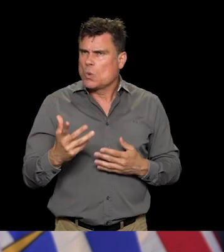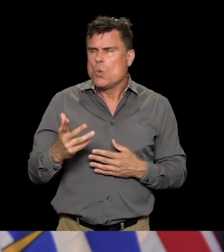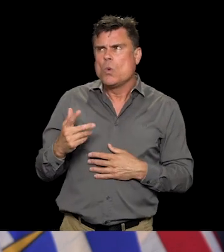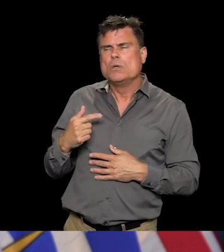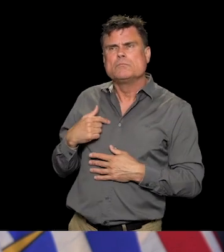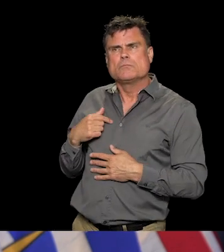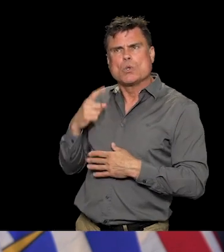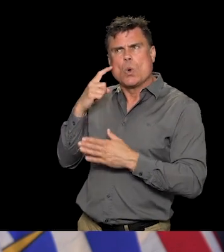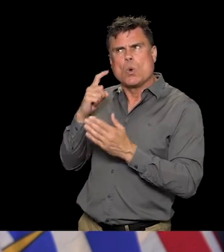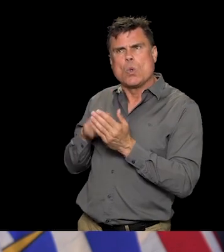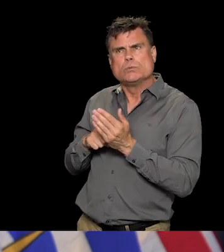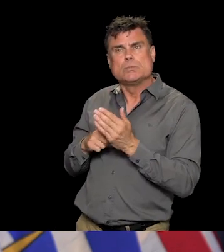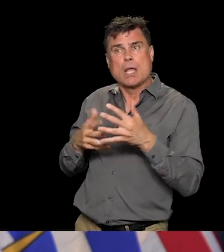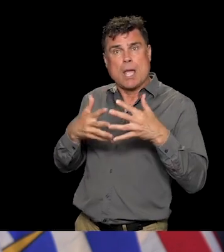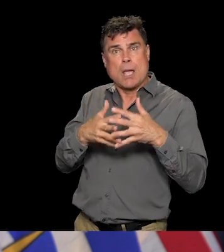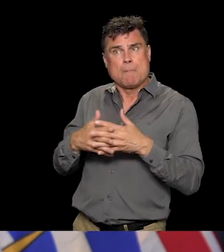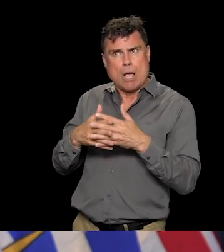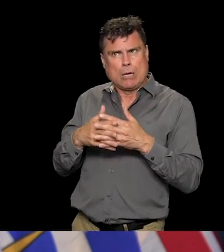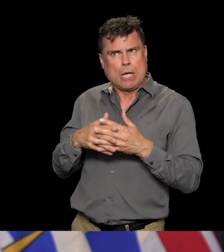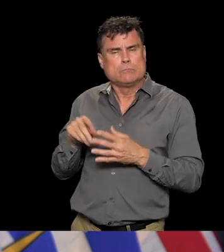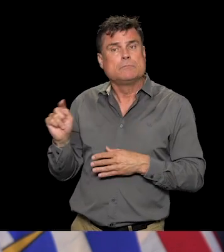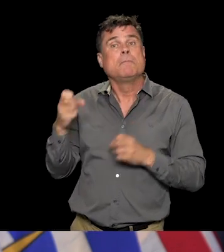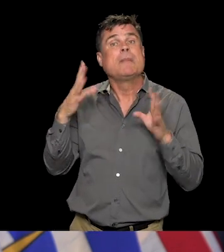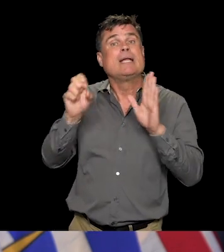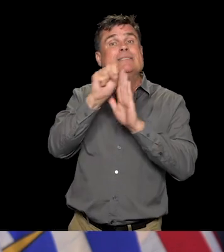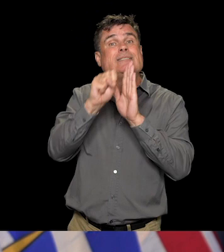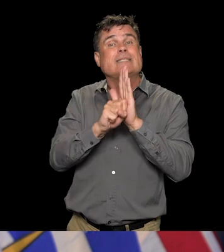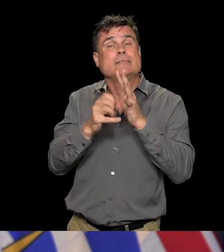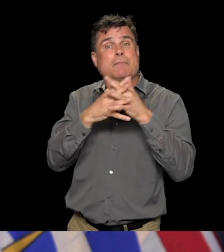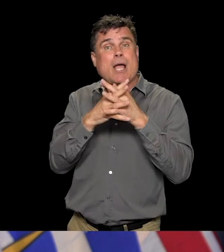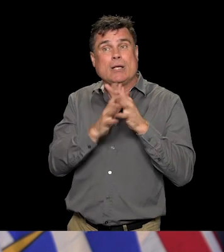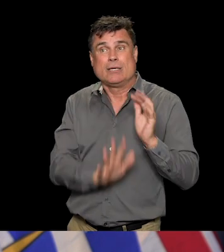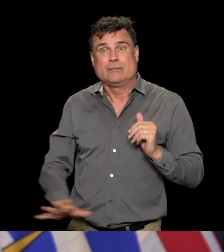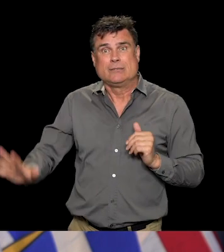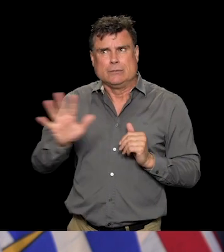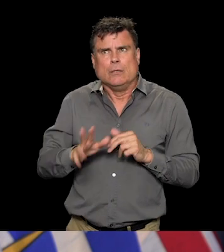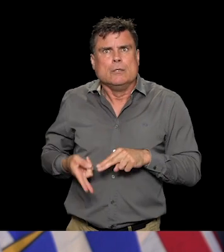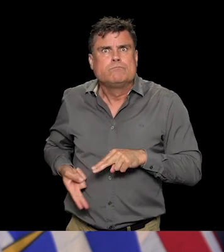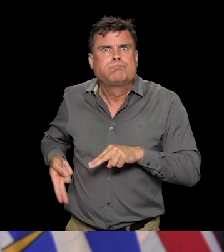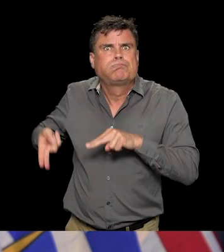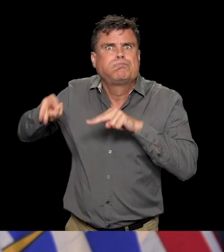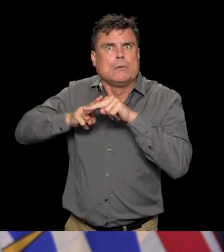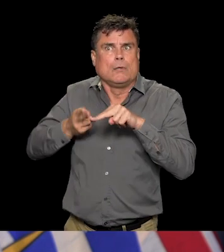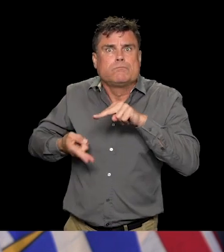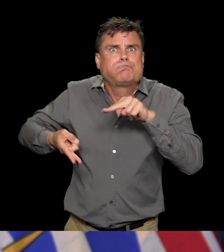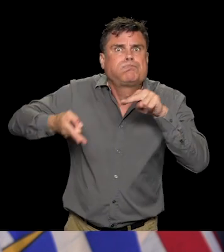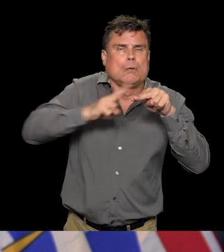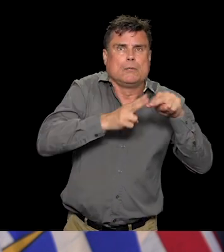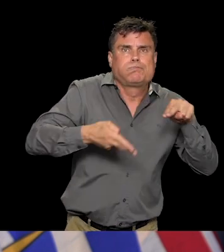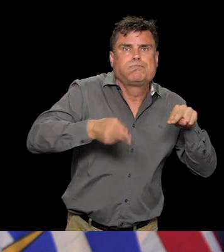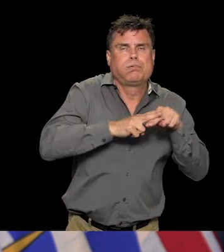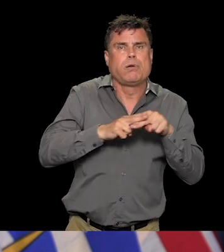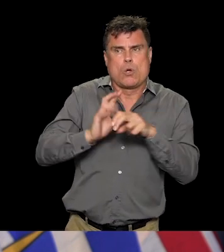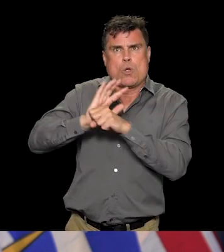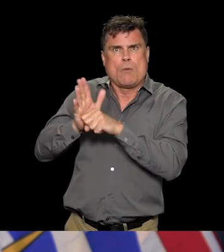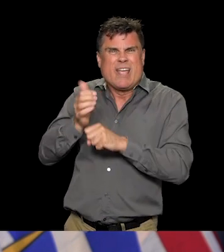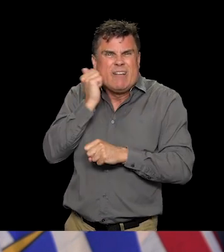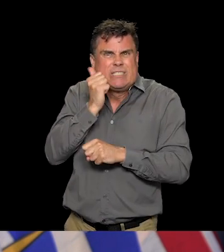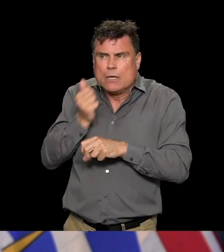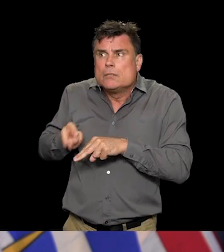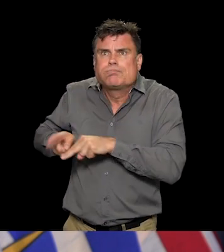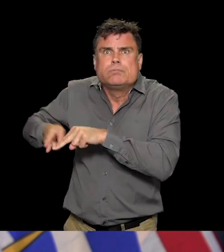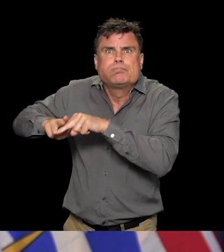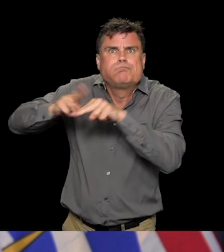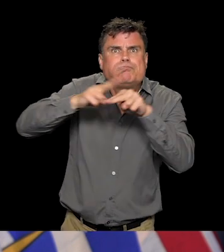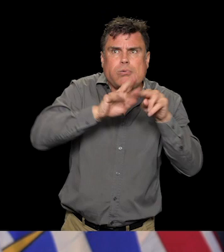averages of COVID-19 cases, when you talk to your counterparts in the States in public health, what are they telling you what's going on